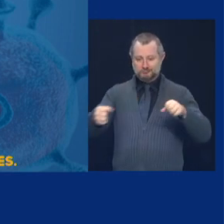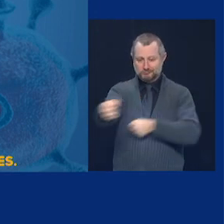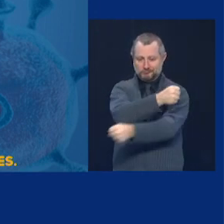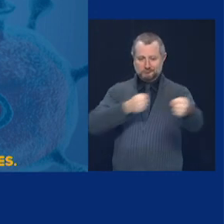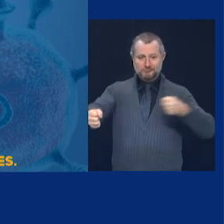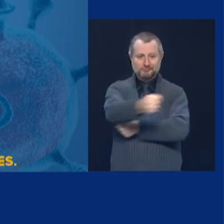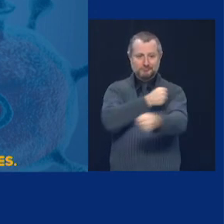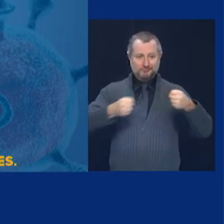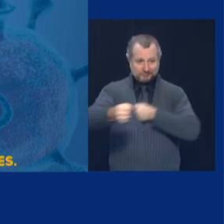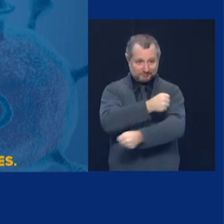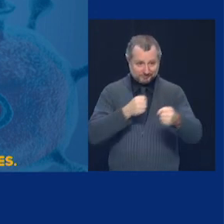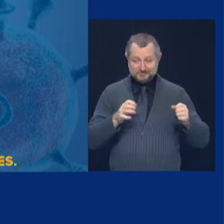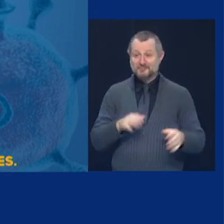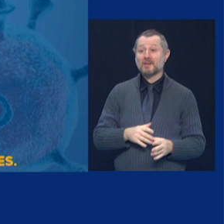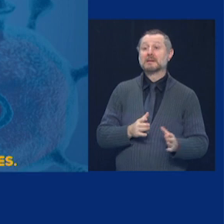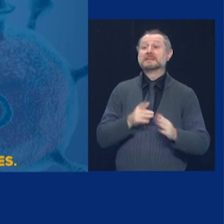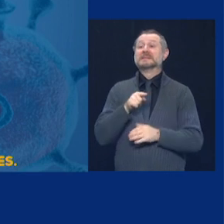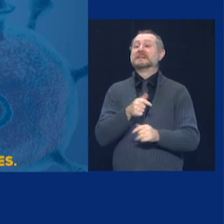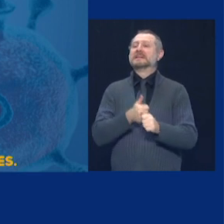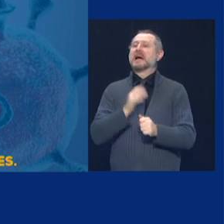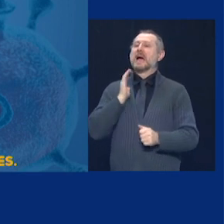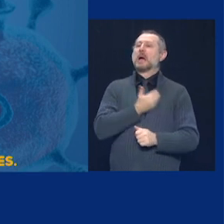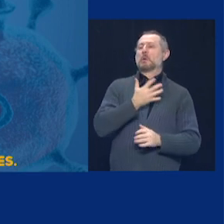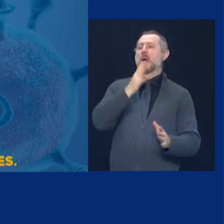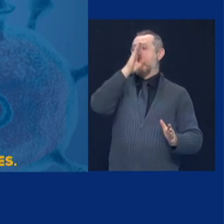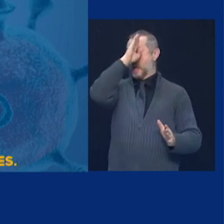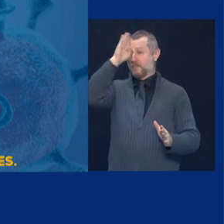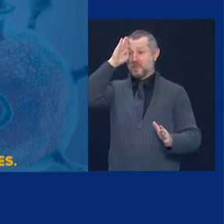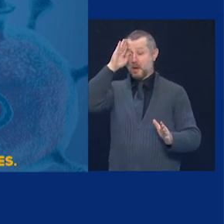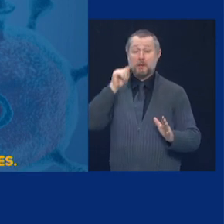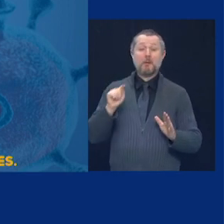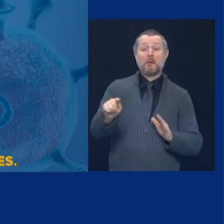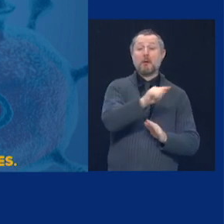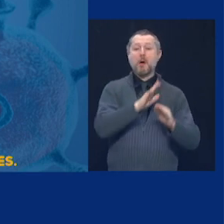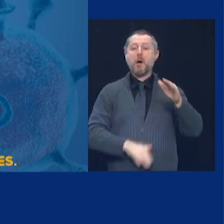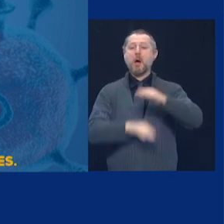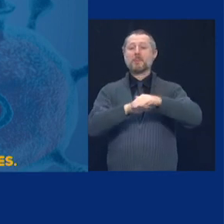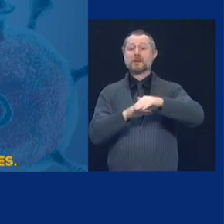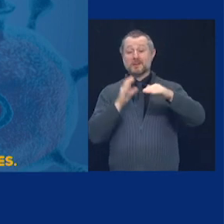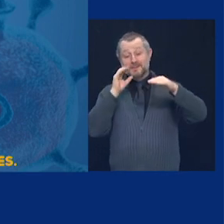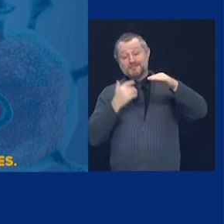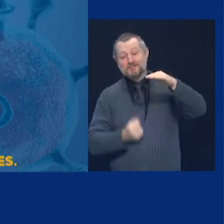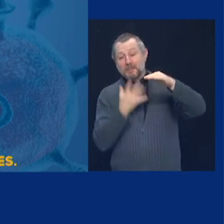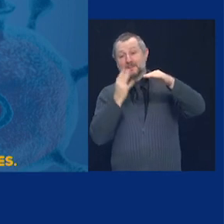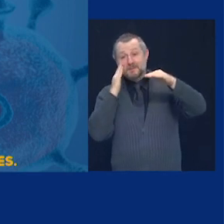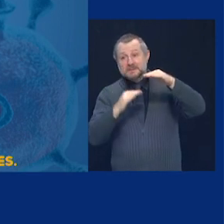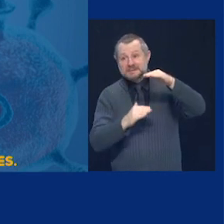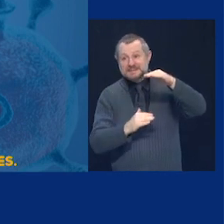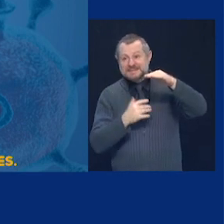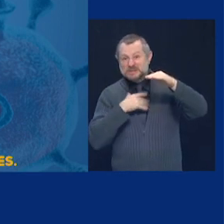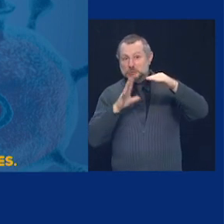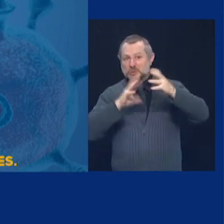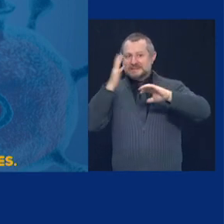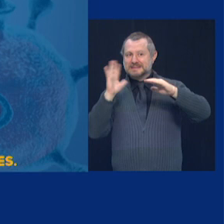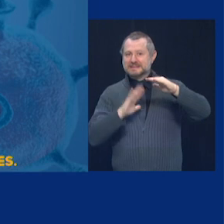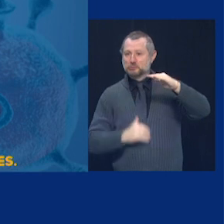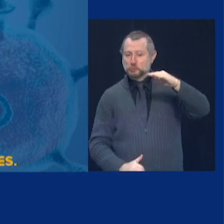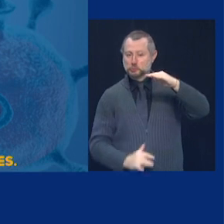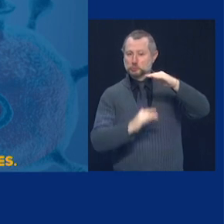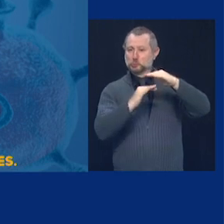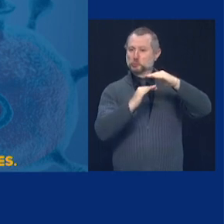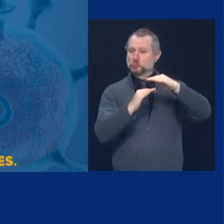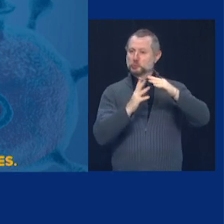a hospital capacity crisis, and more and more it's becoming a greater crisis for